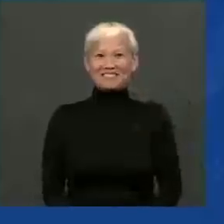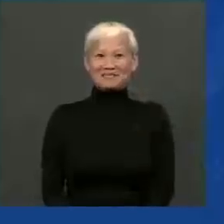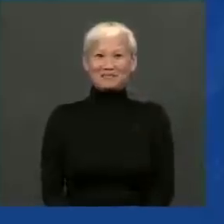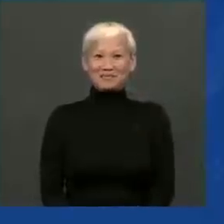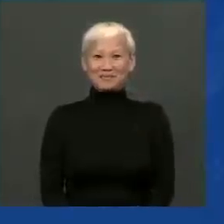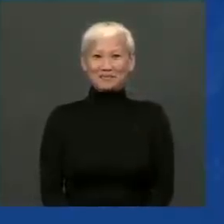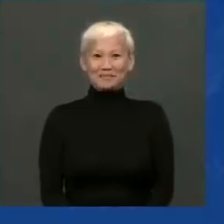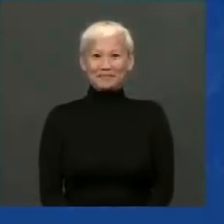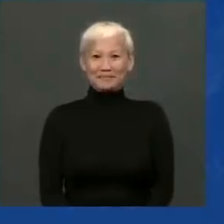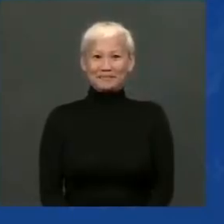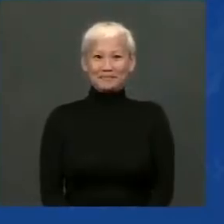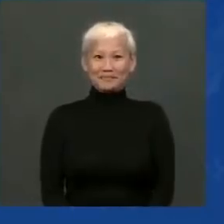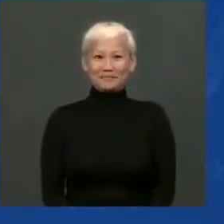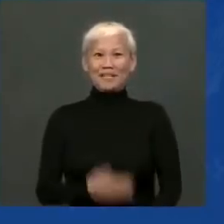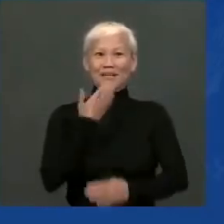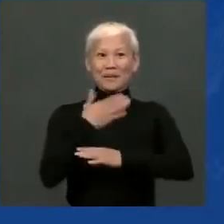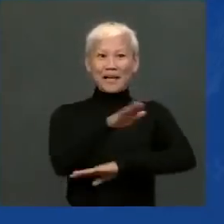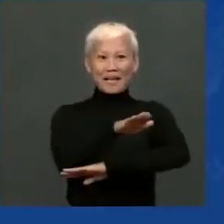Good afternoon, folks.